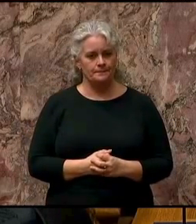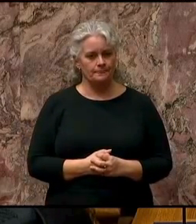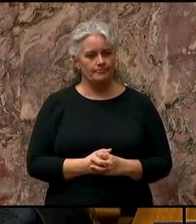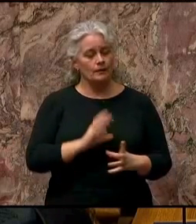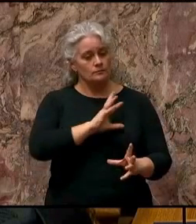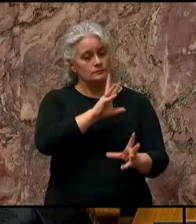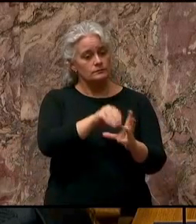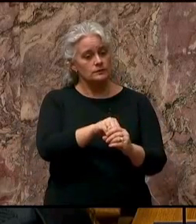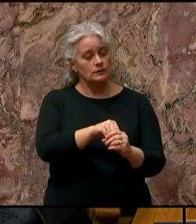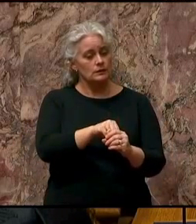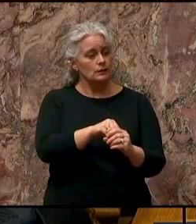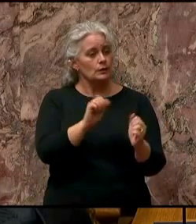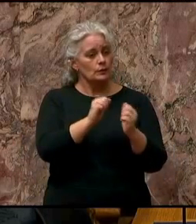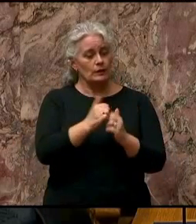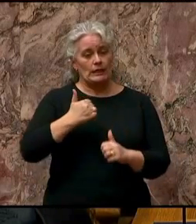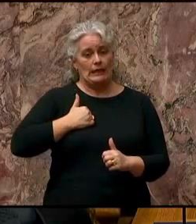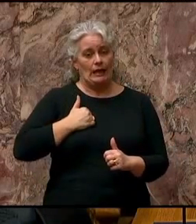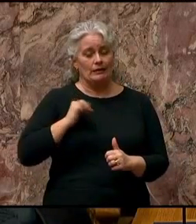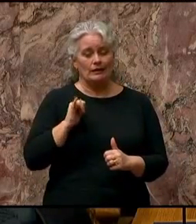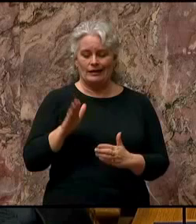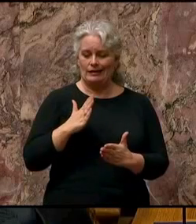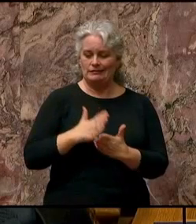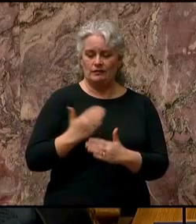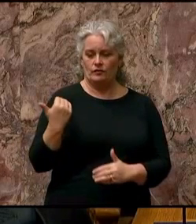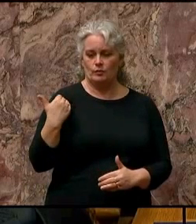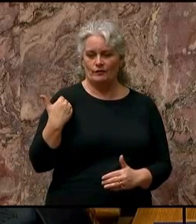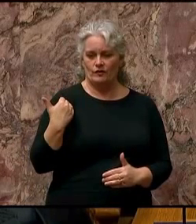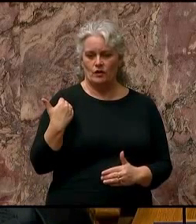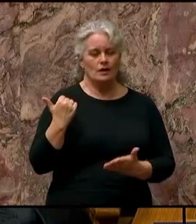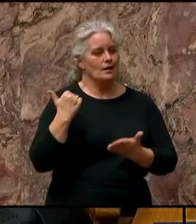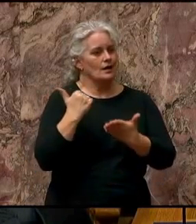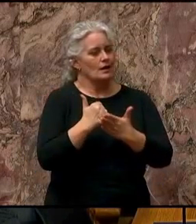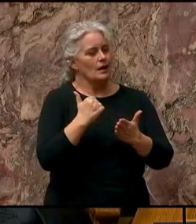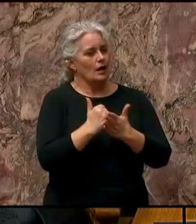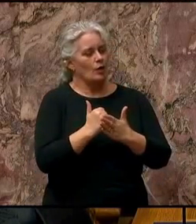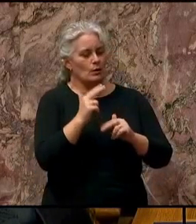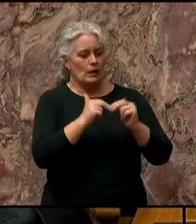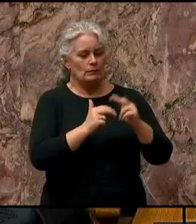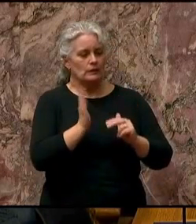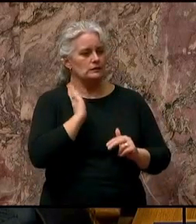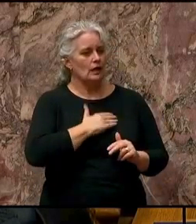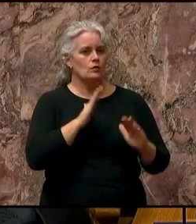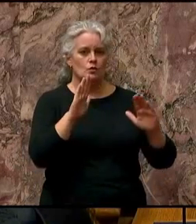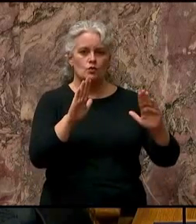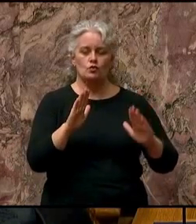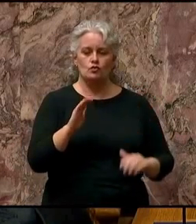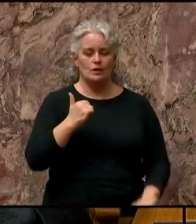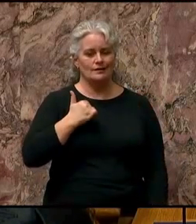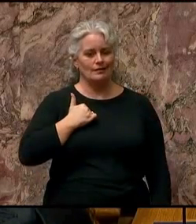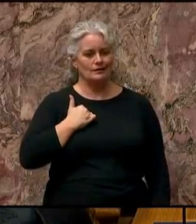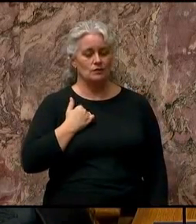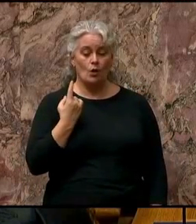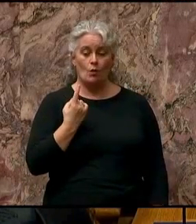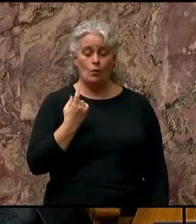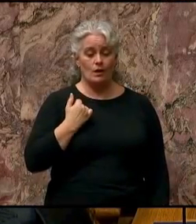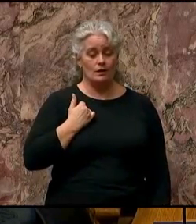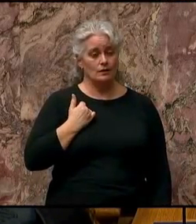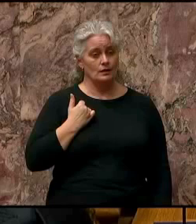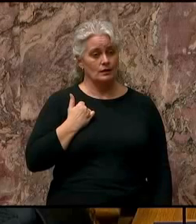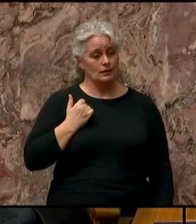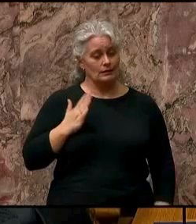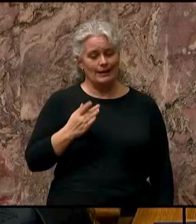confederation like never before and help build this great nation. As One Nation Builder said,